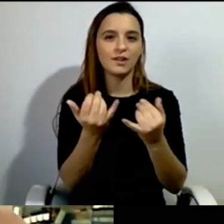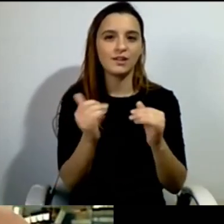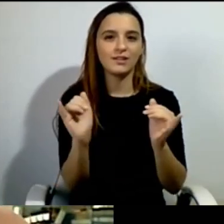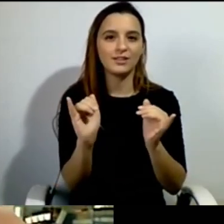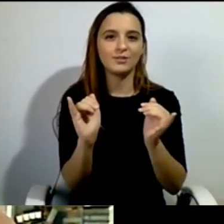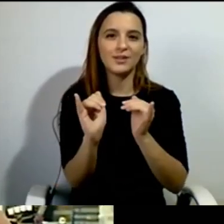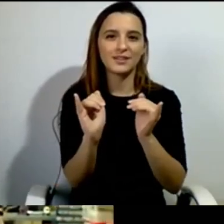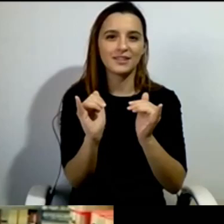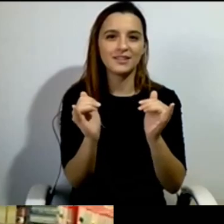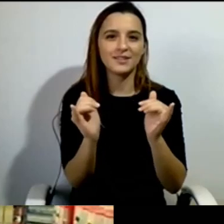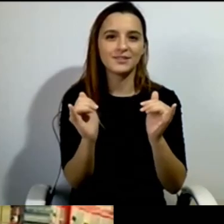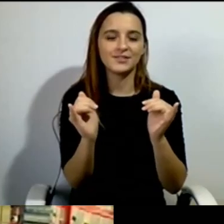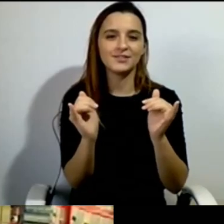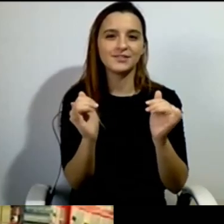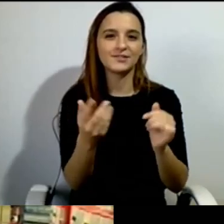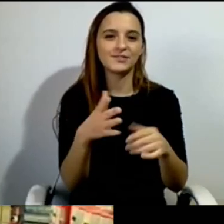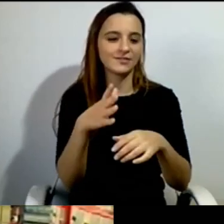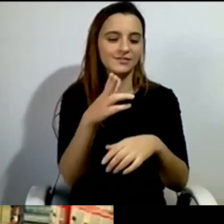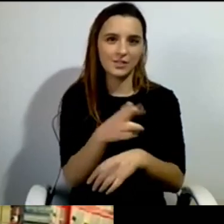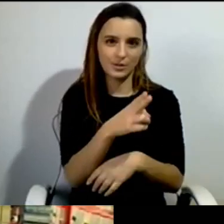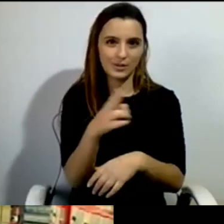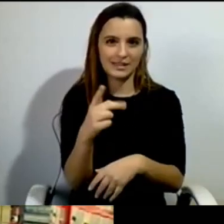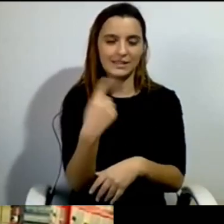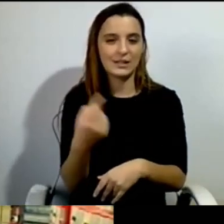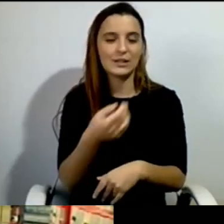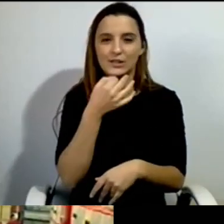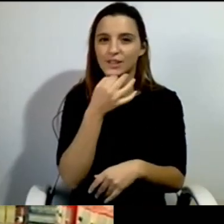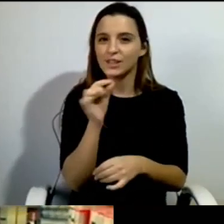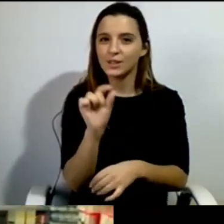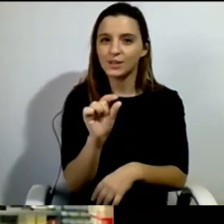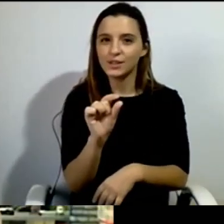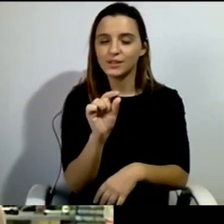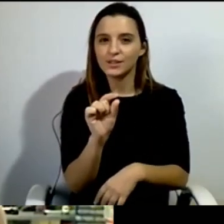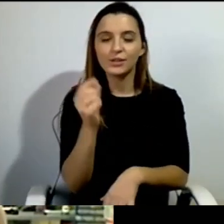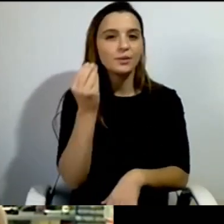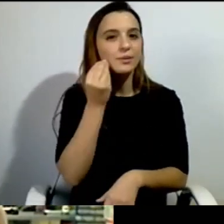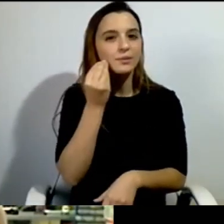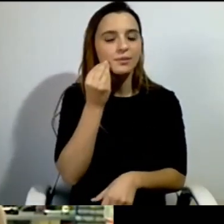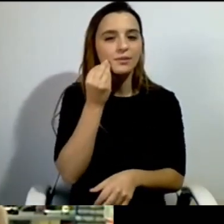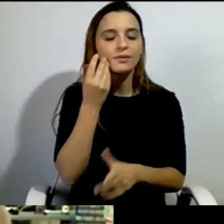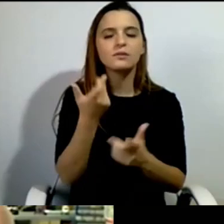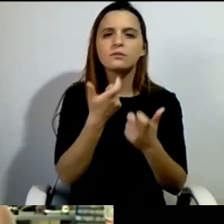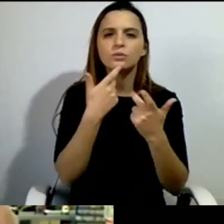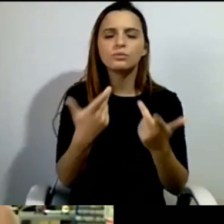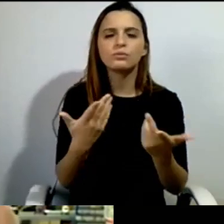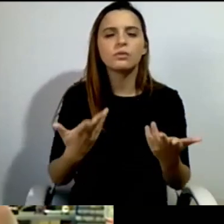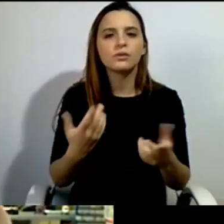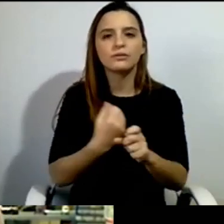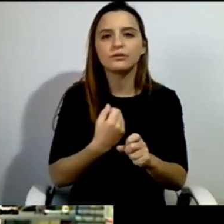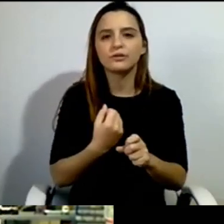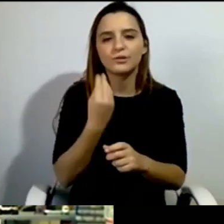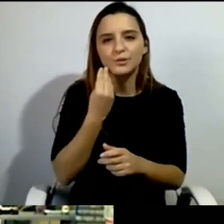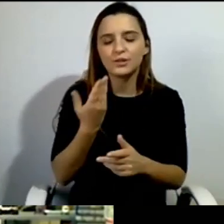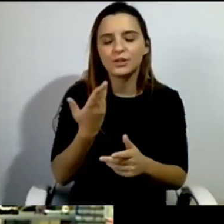e vamos falar um pouco sobre como é que tudo isto está agora a funcionar na Suíça.